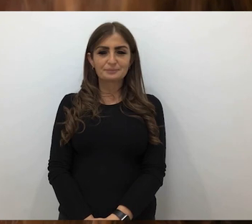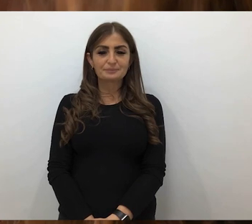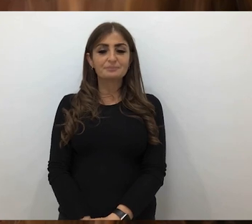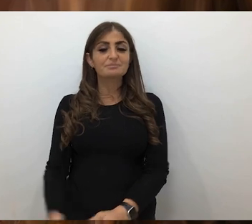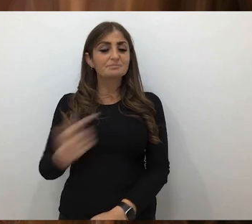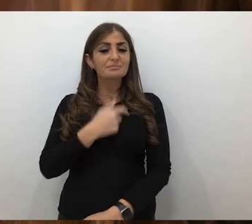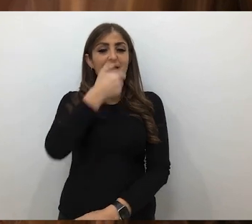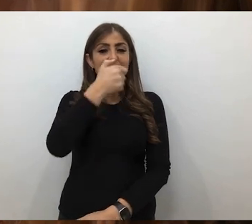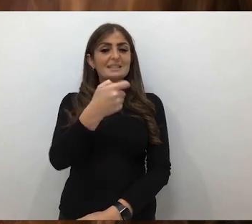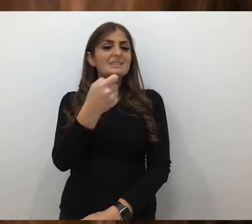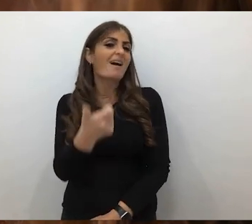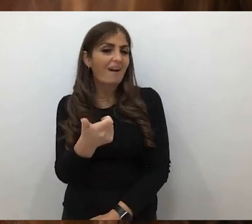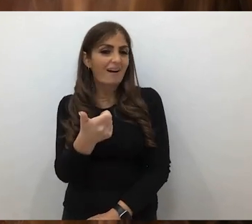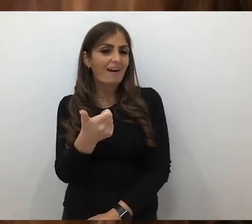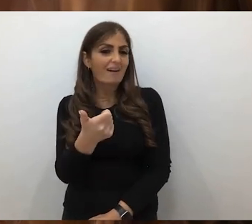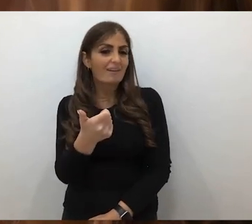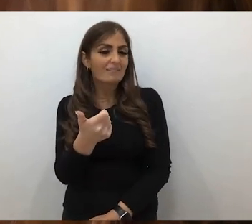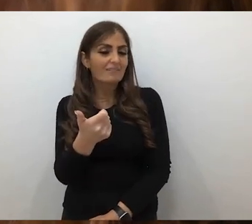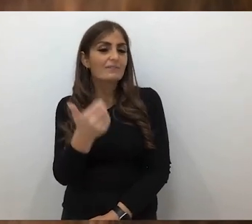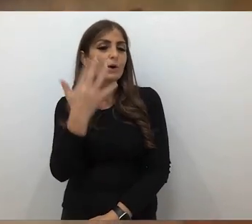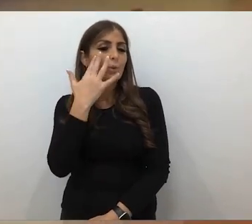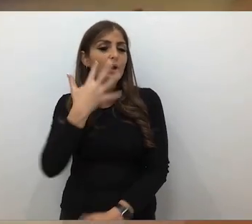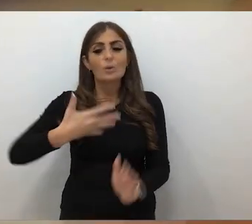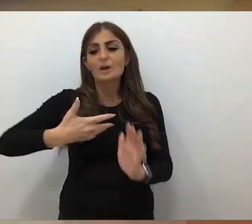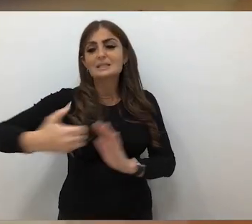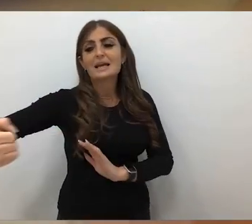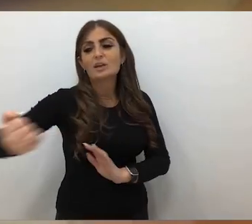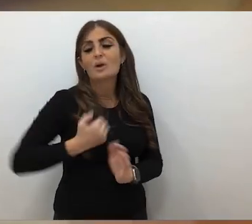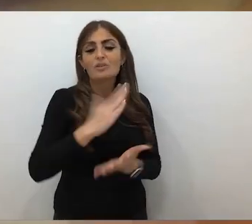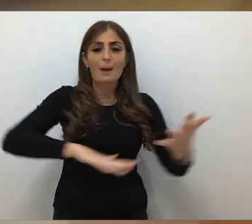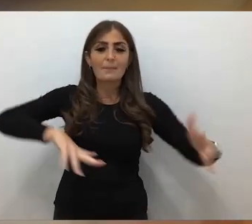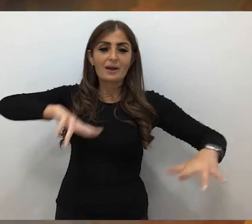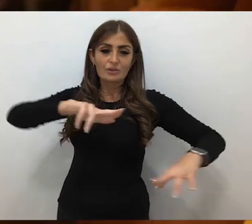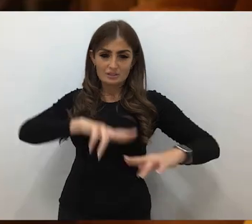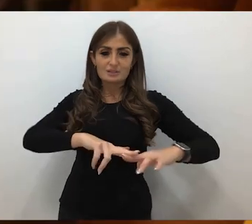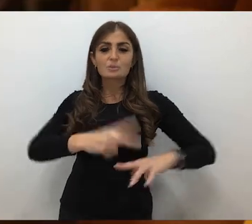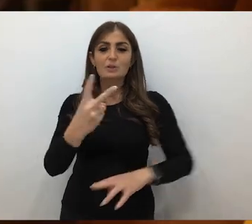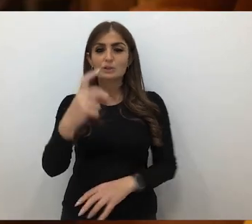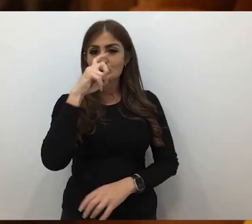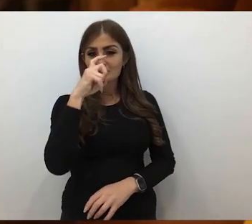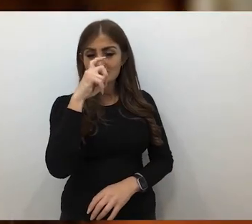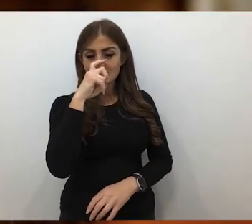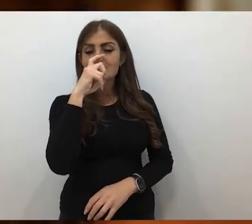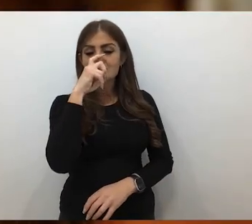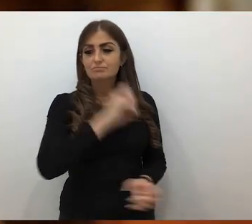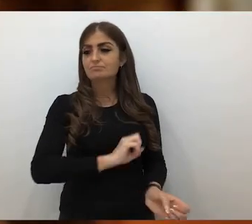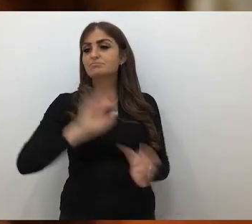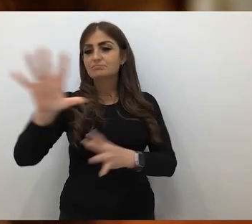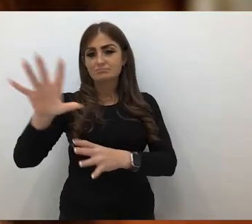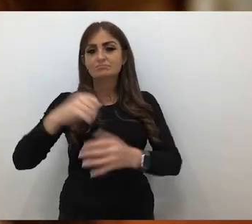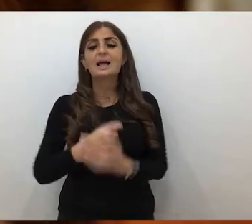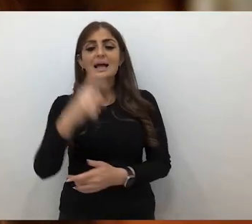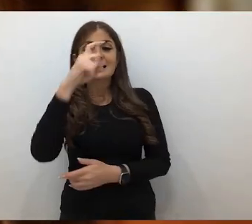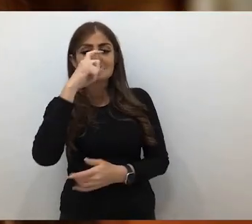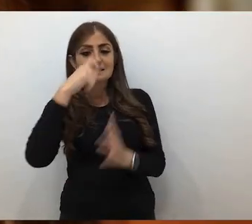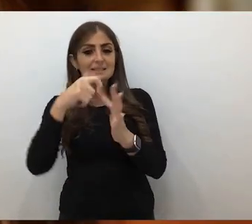I was six and a half when we were taken away from mum and dad with my two sisters and we were put into Sister